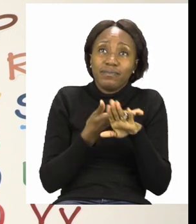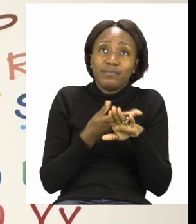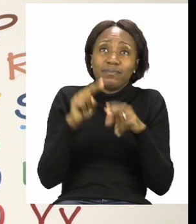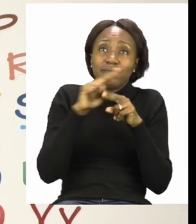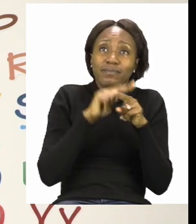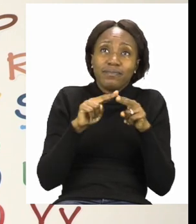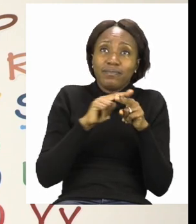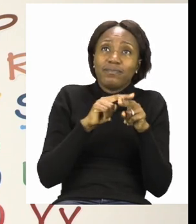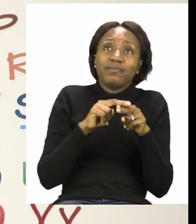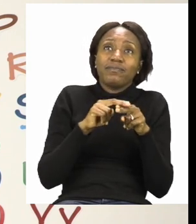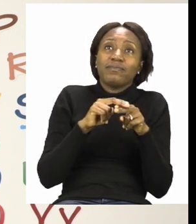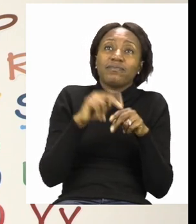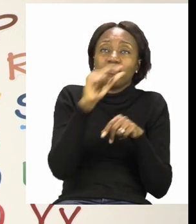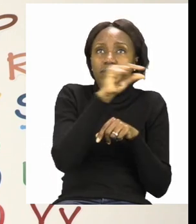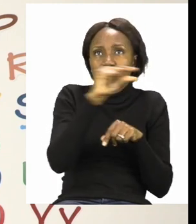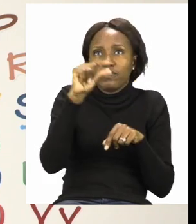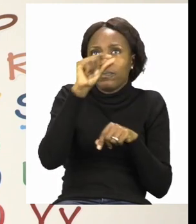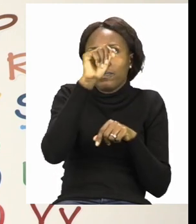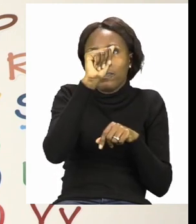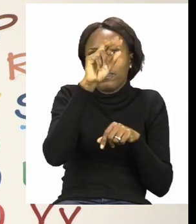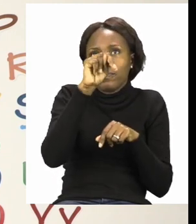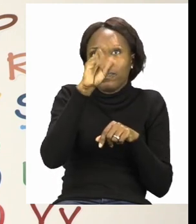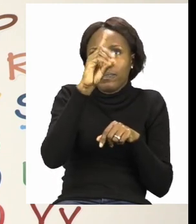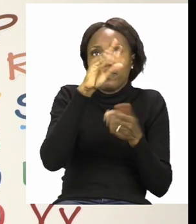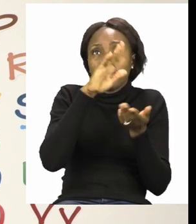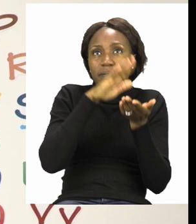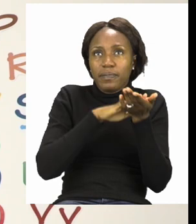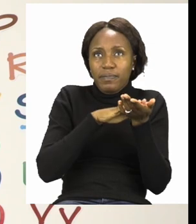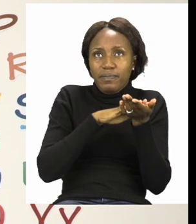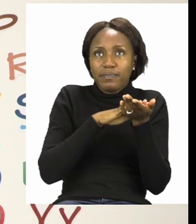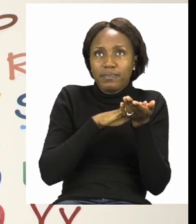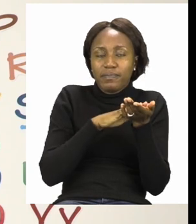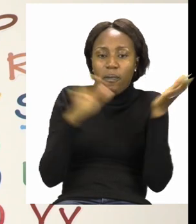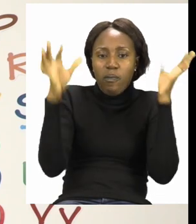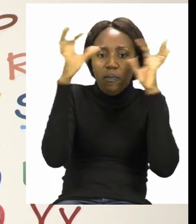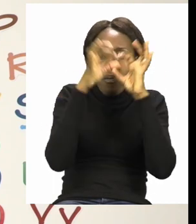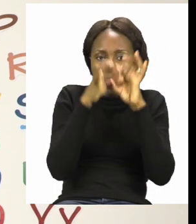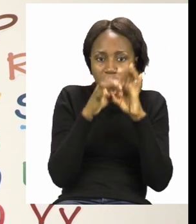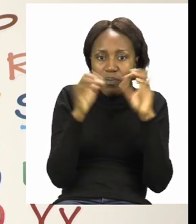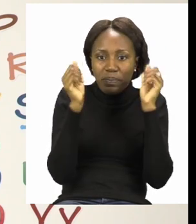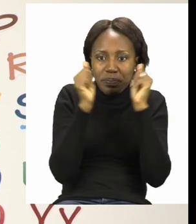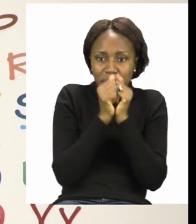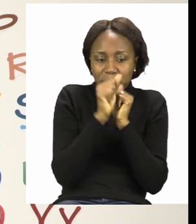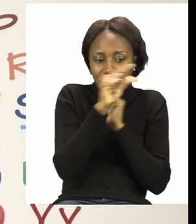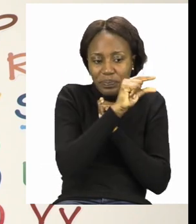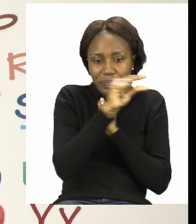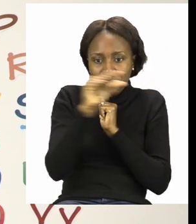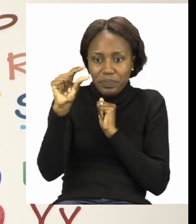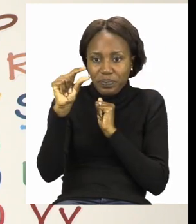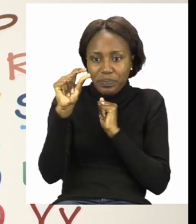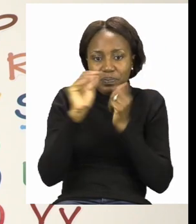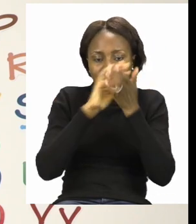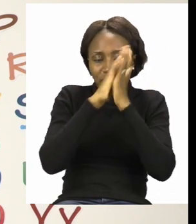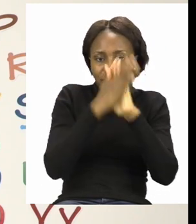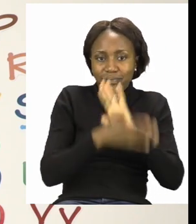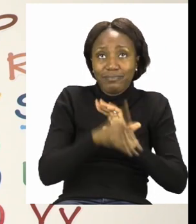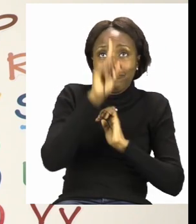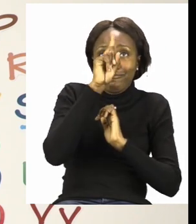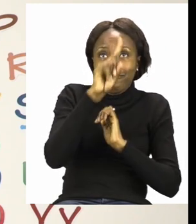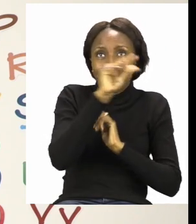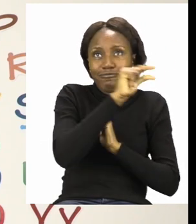So, you're going to use and to join the two sentences together to make one sentence.